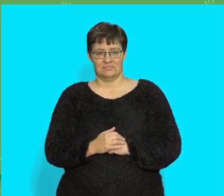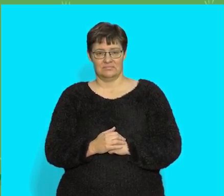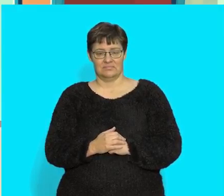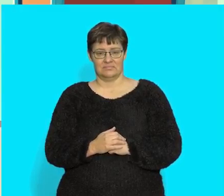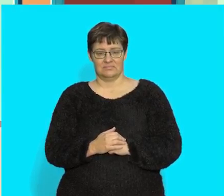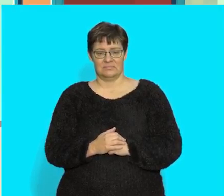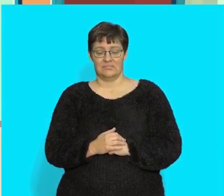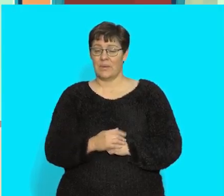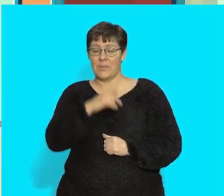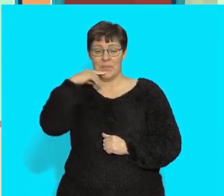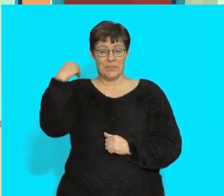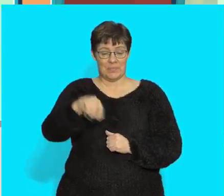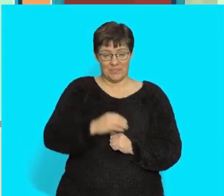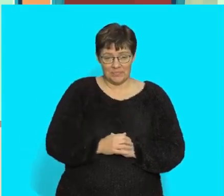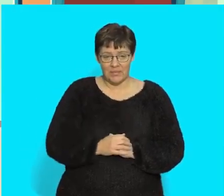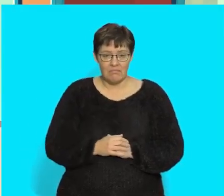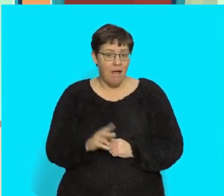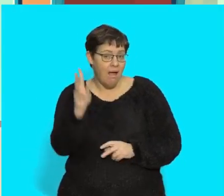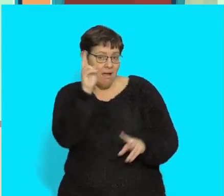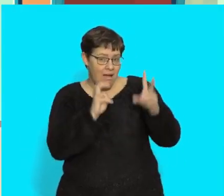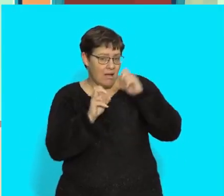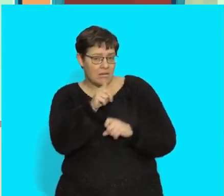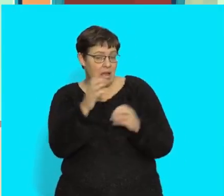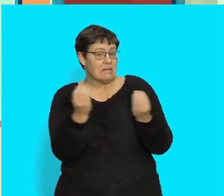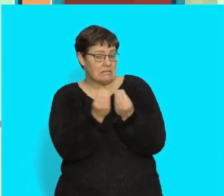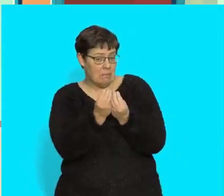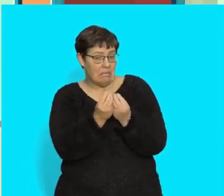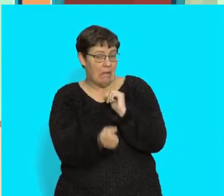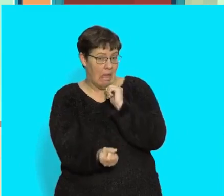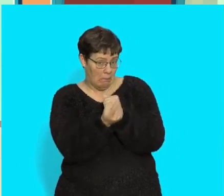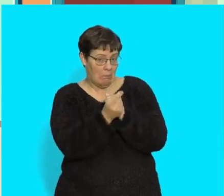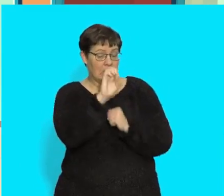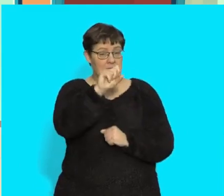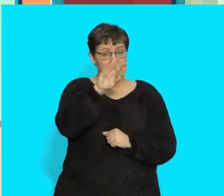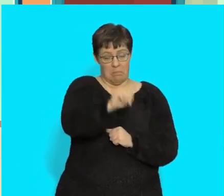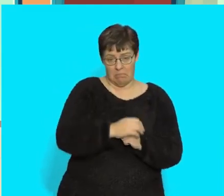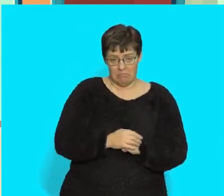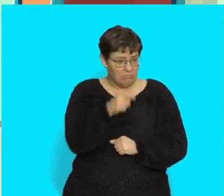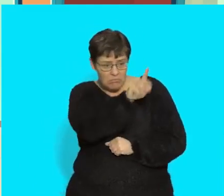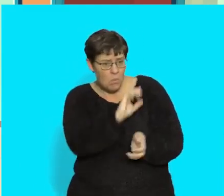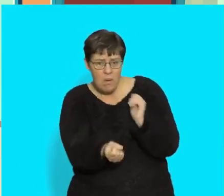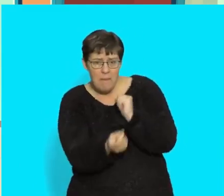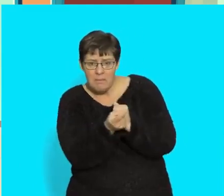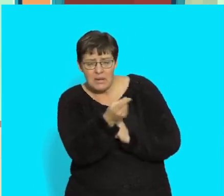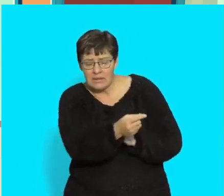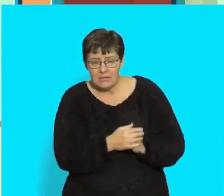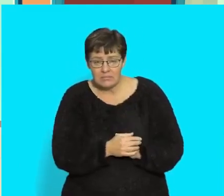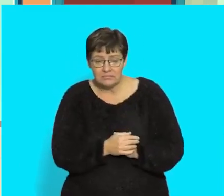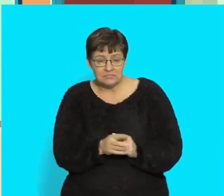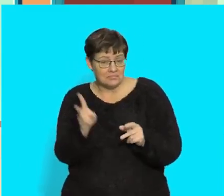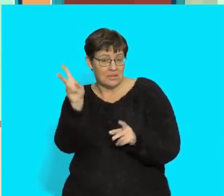Yummy! I heard that something happened to Sam. Tell me what happened to Sam. Listen.